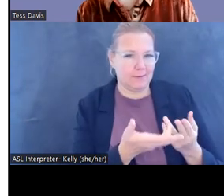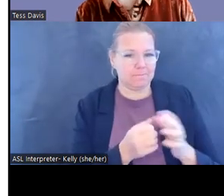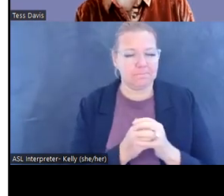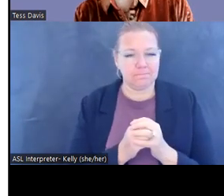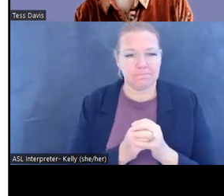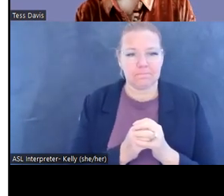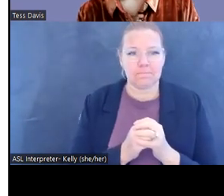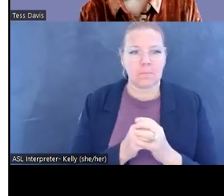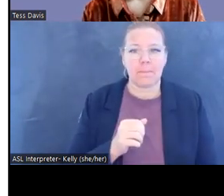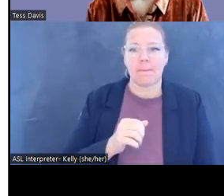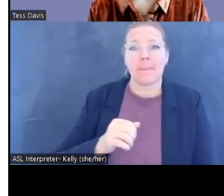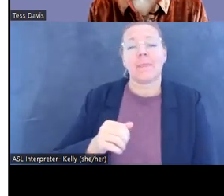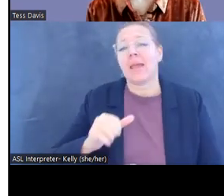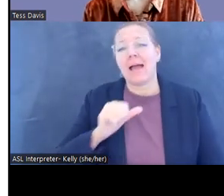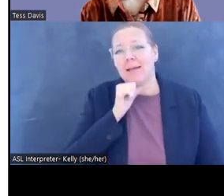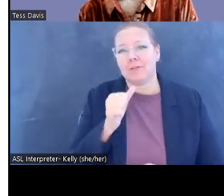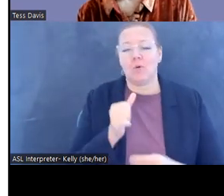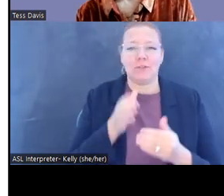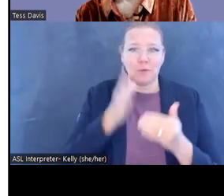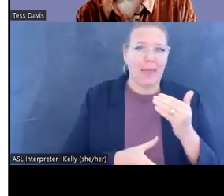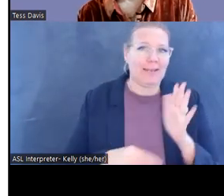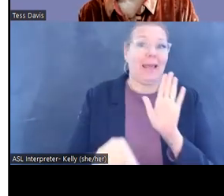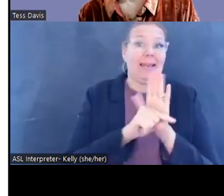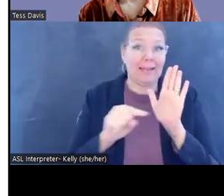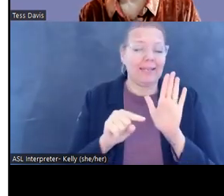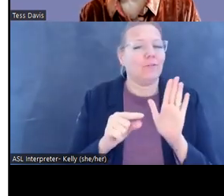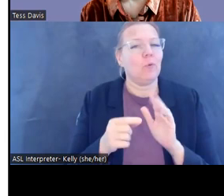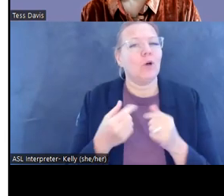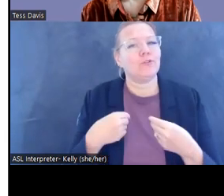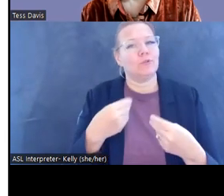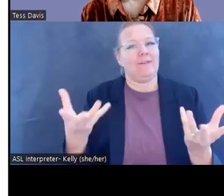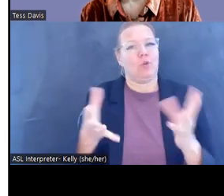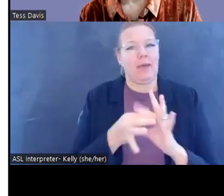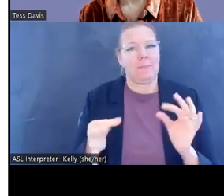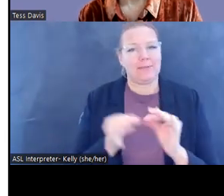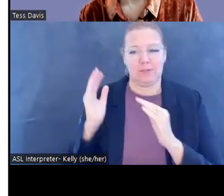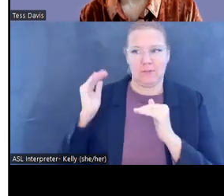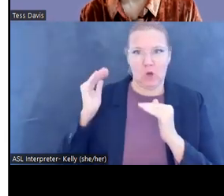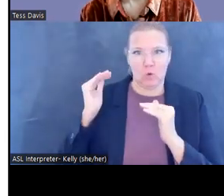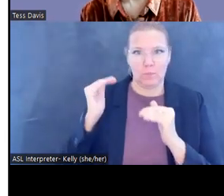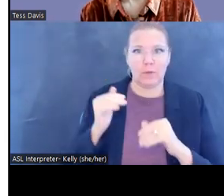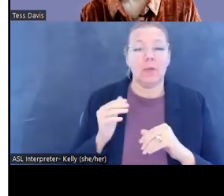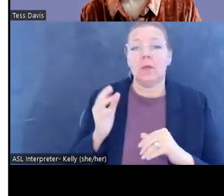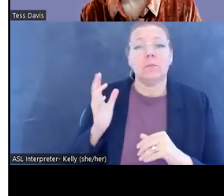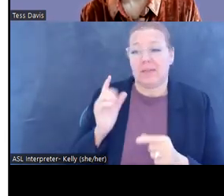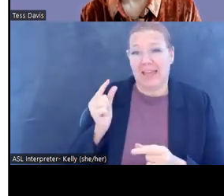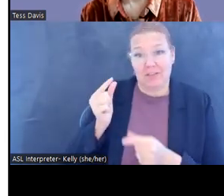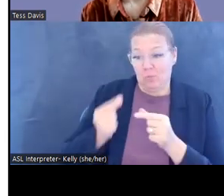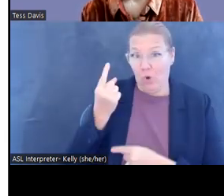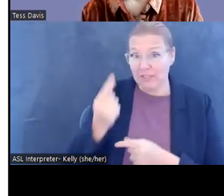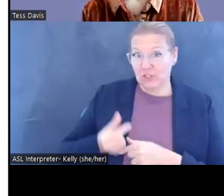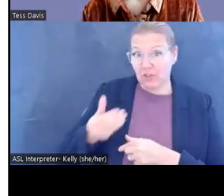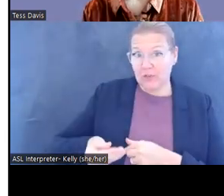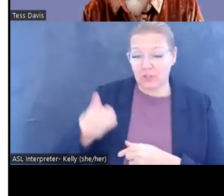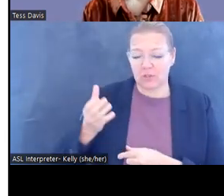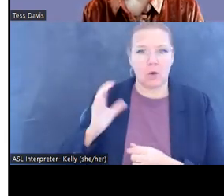don't want to end on that dark note, but with a message of hope. Again, a generation ago, Cambodia was the global hotspot.